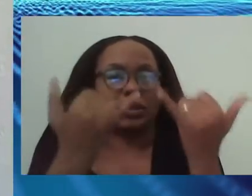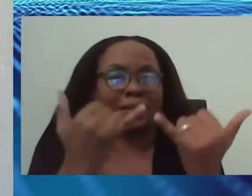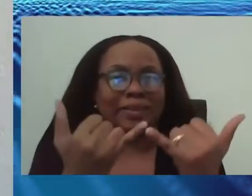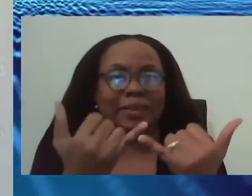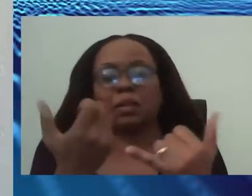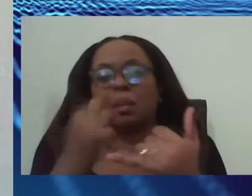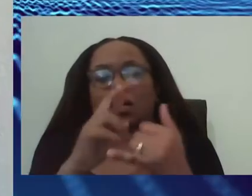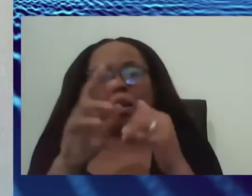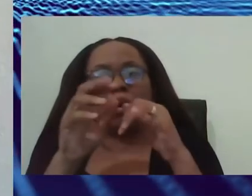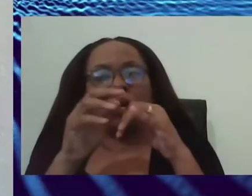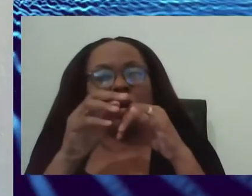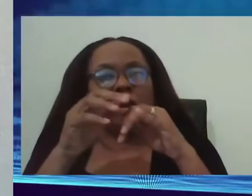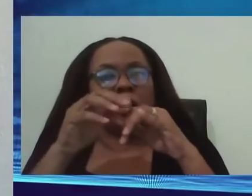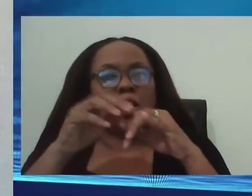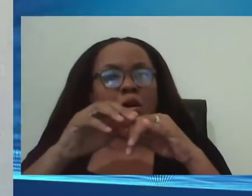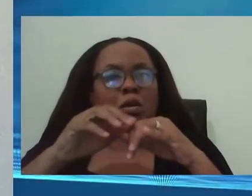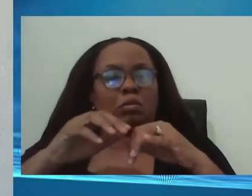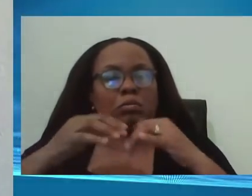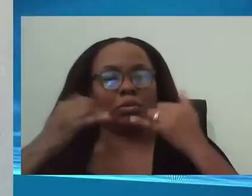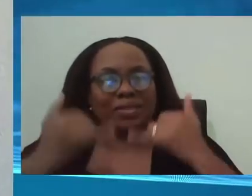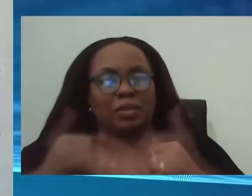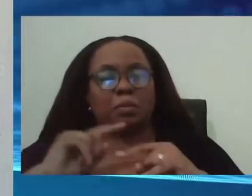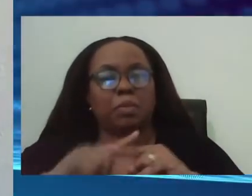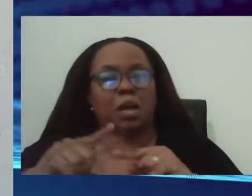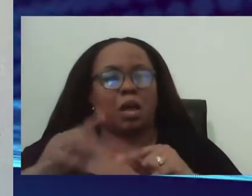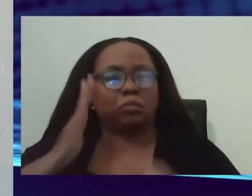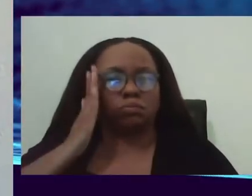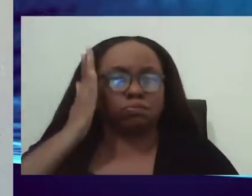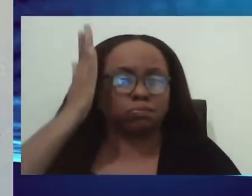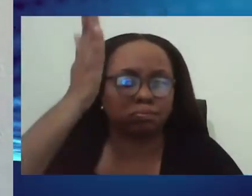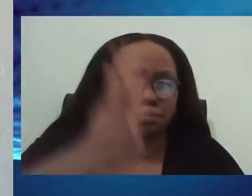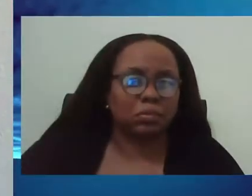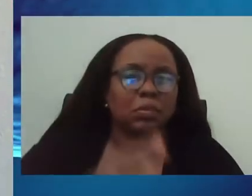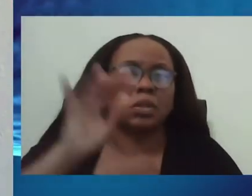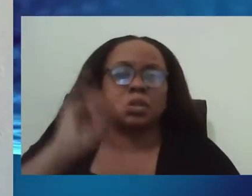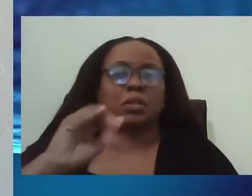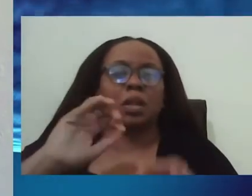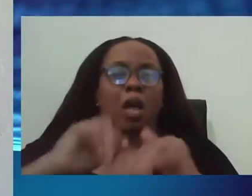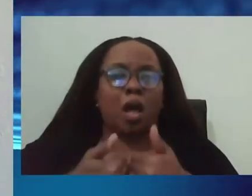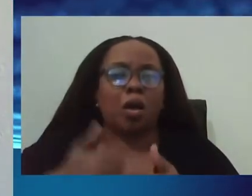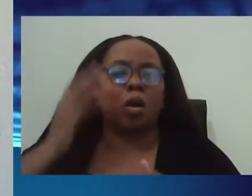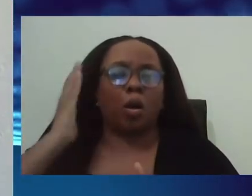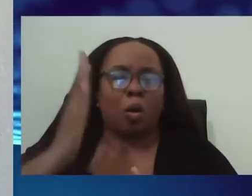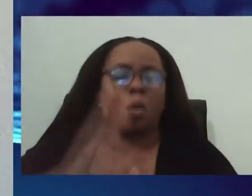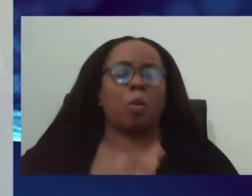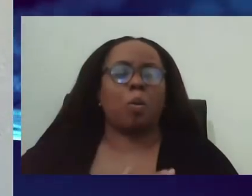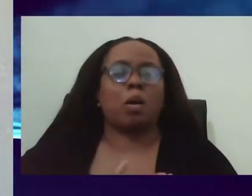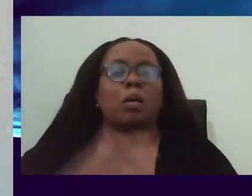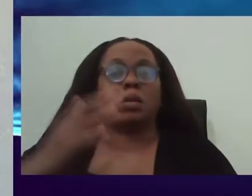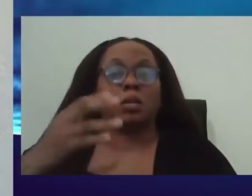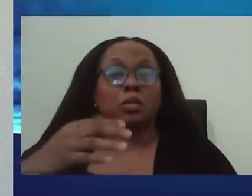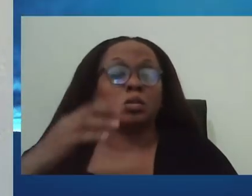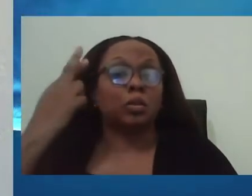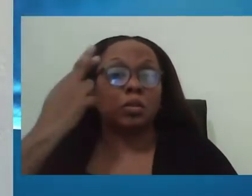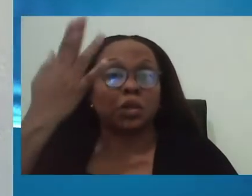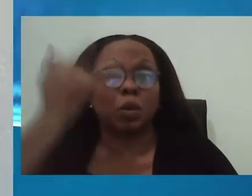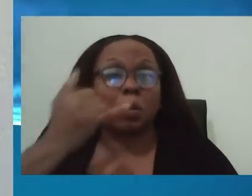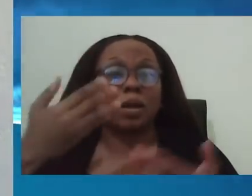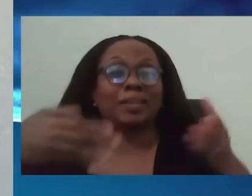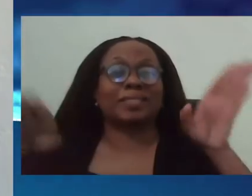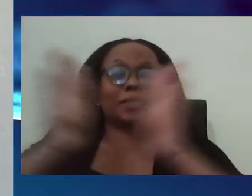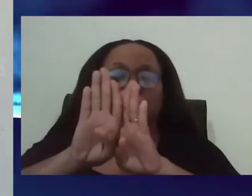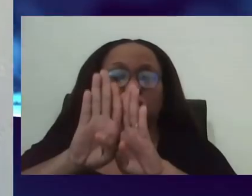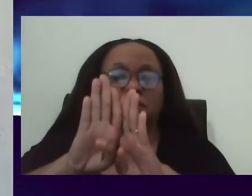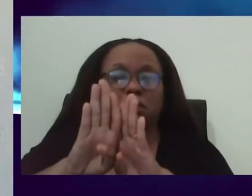outbreak. But long term, that is the only way we're going to get out. Because the reason why the lockdowns will not work, or